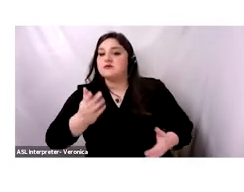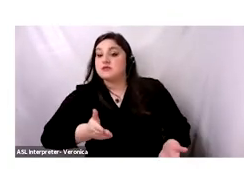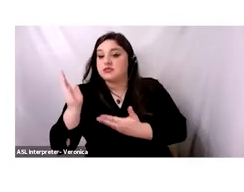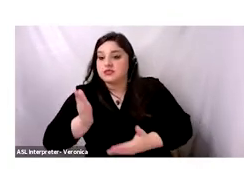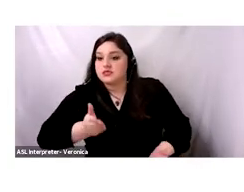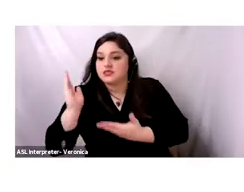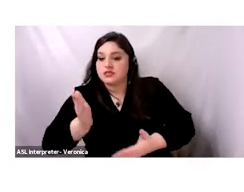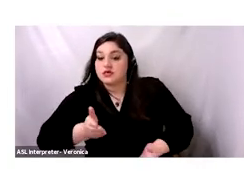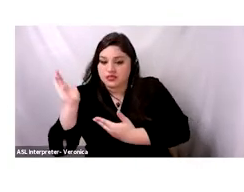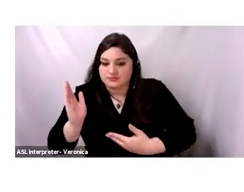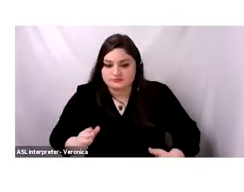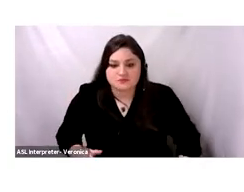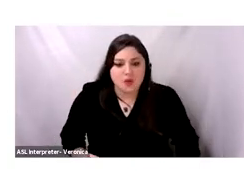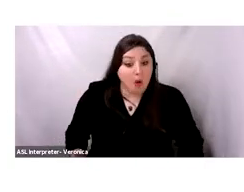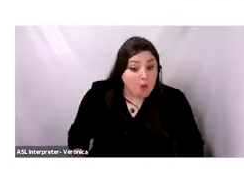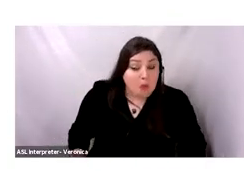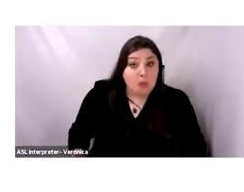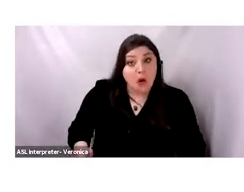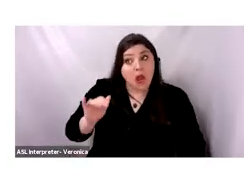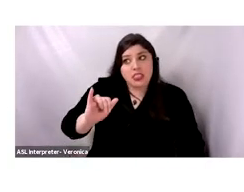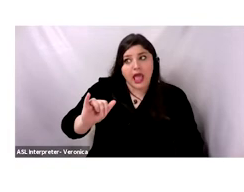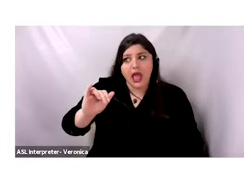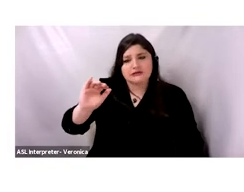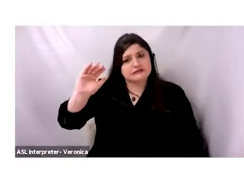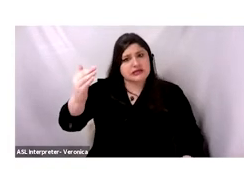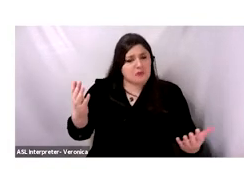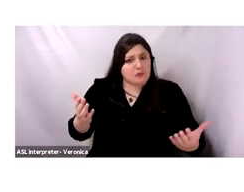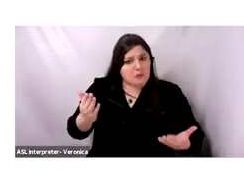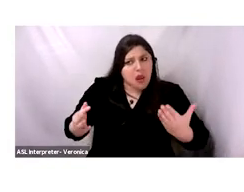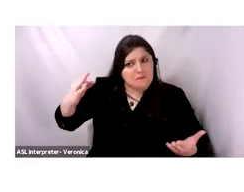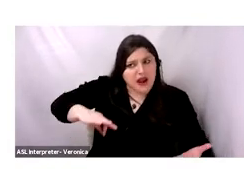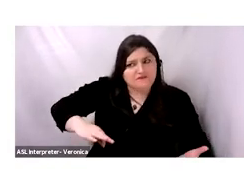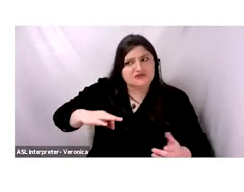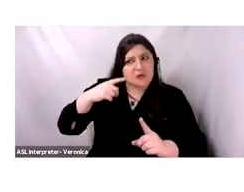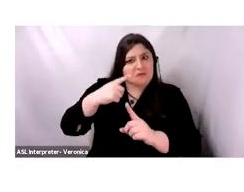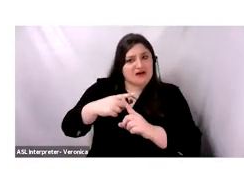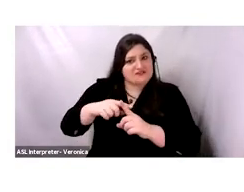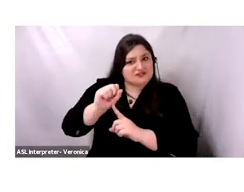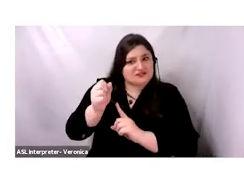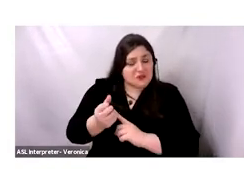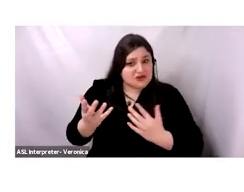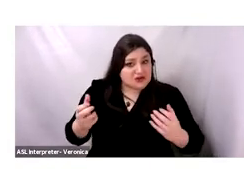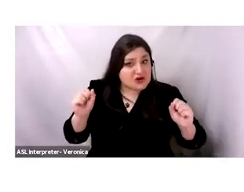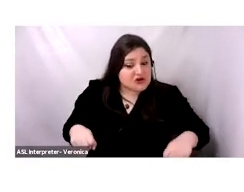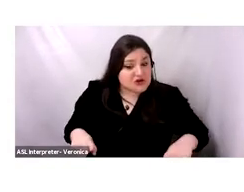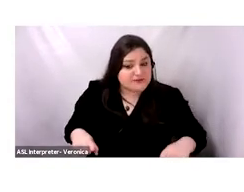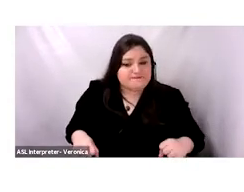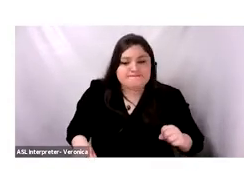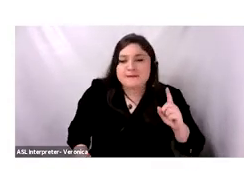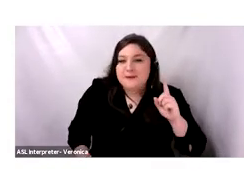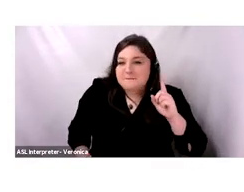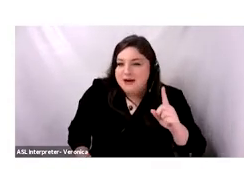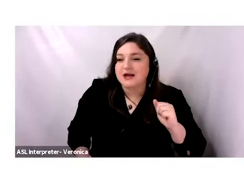as a very good situation. future. However, there is something that the narrative actually never